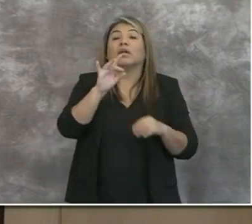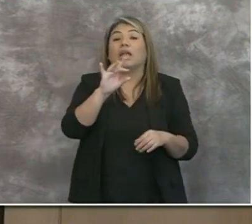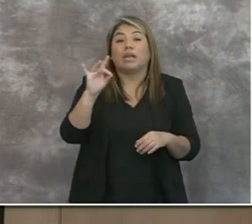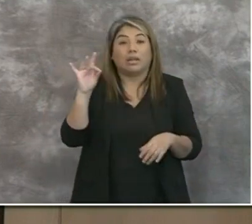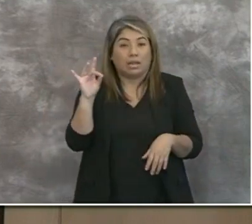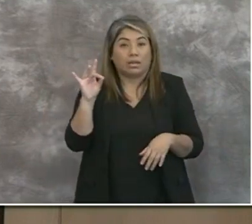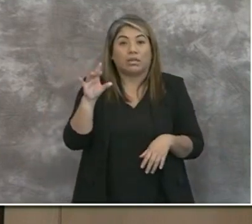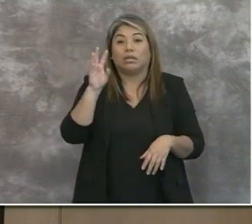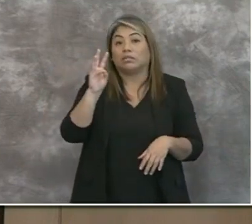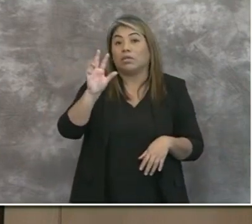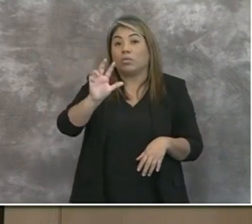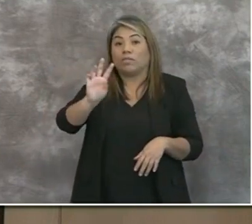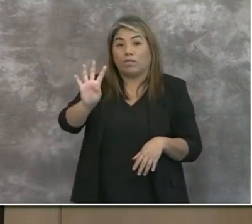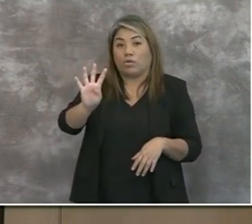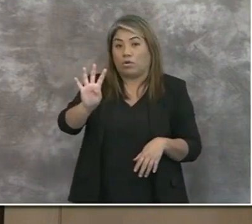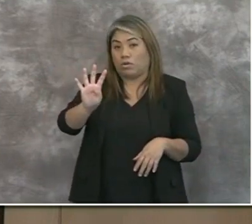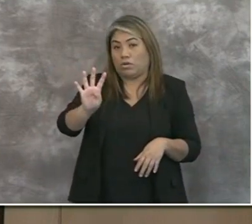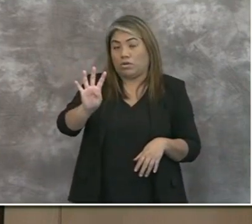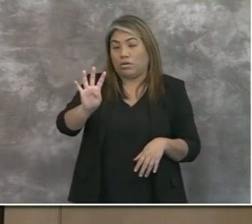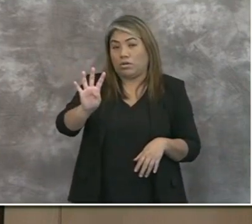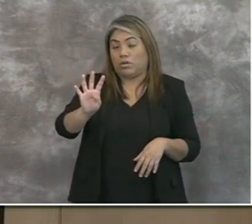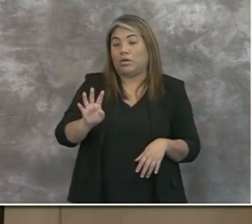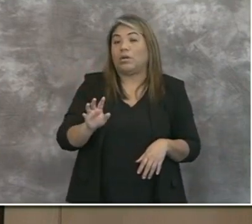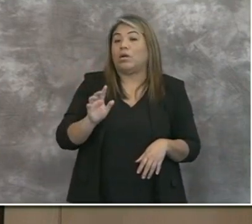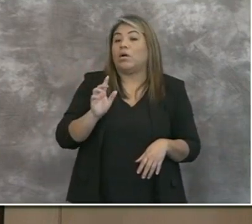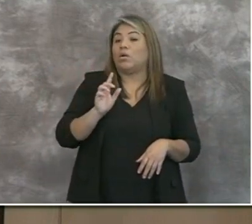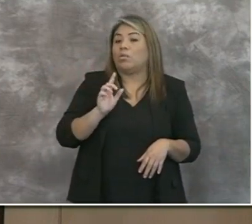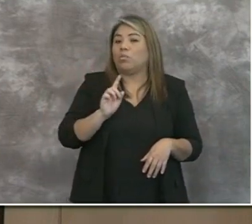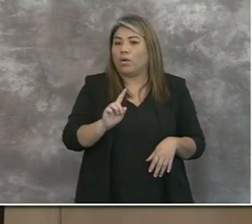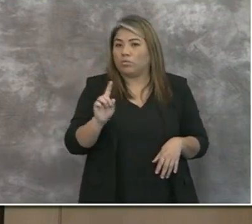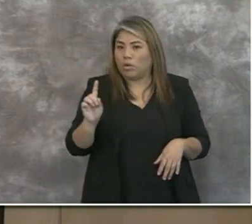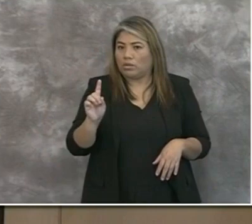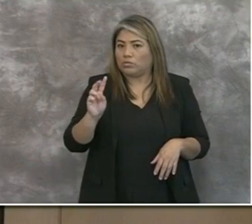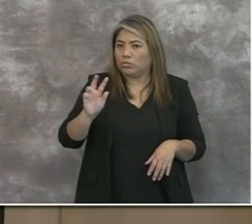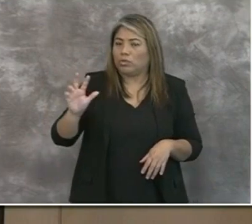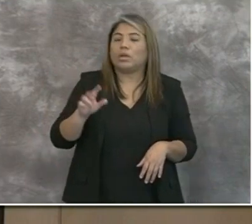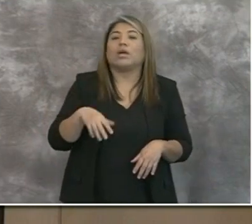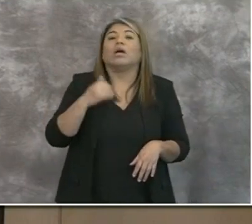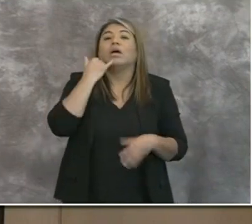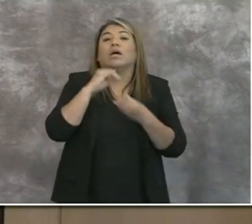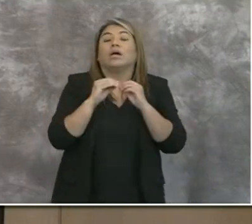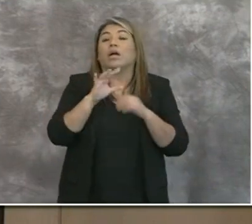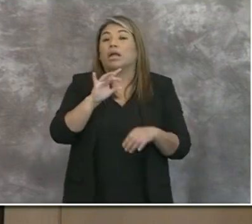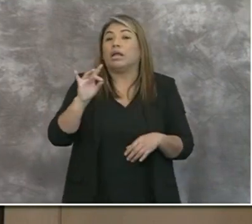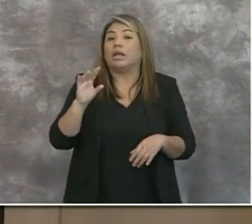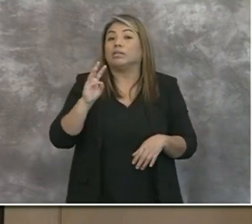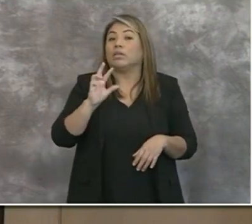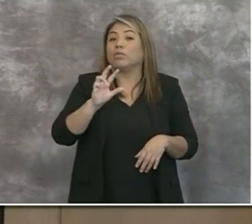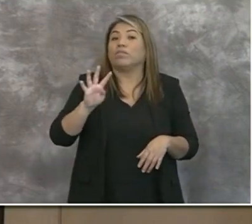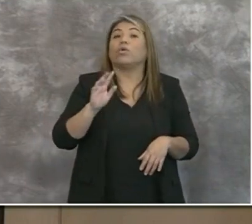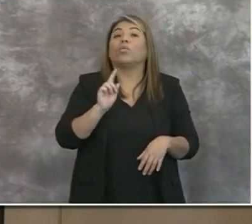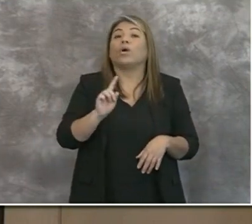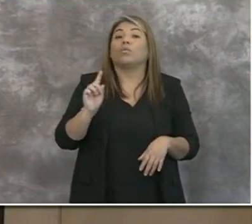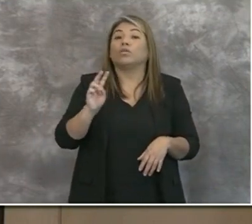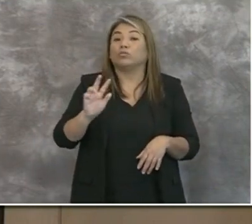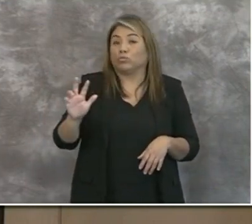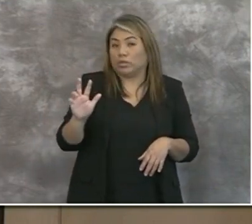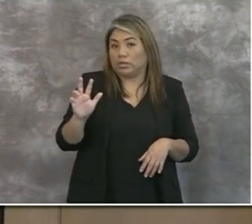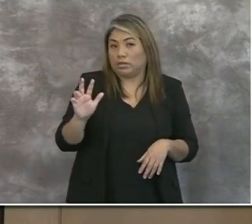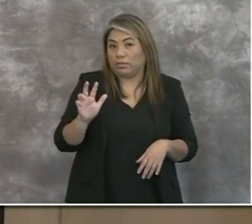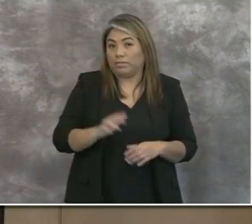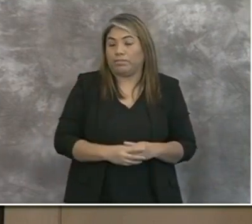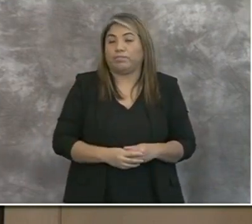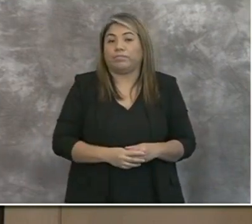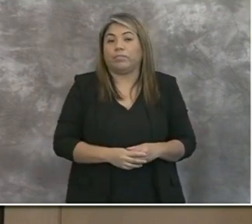-634-1123. That's 888-634-1123.